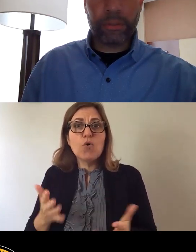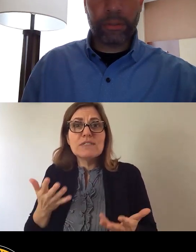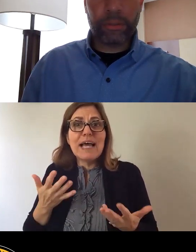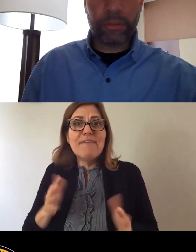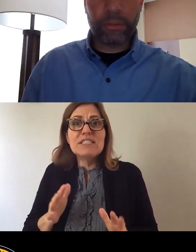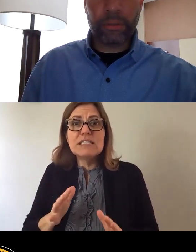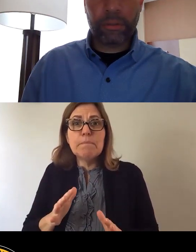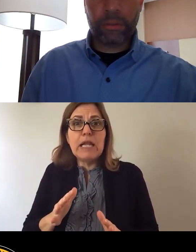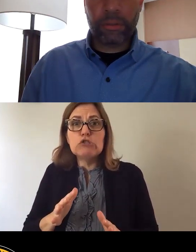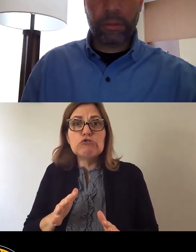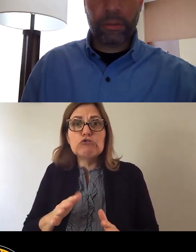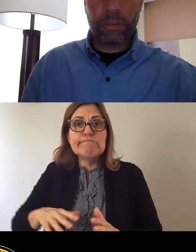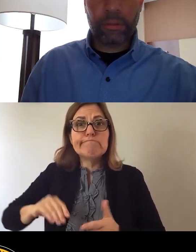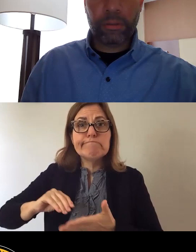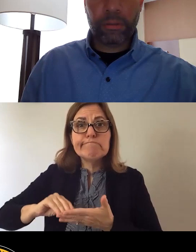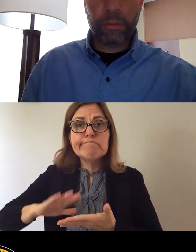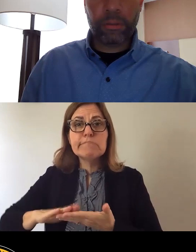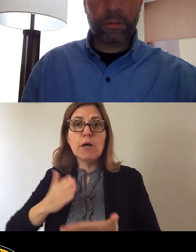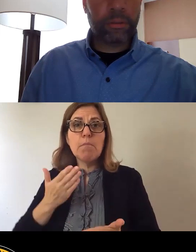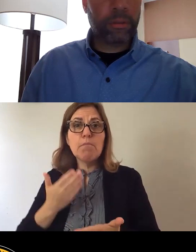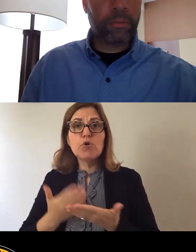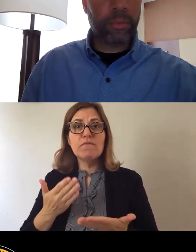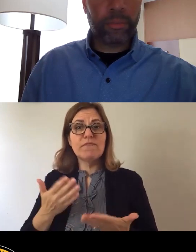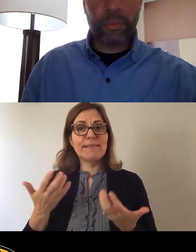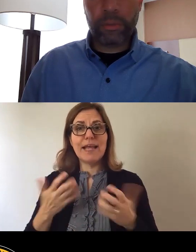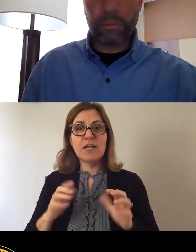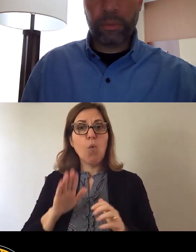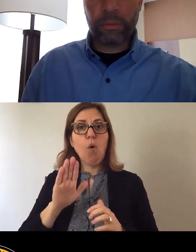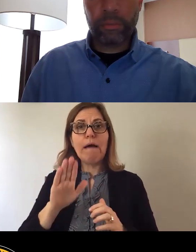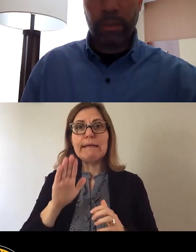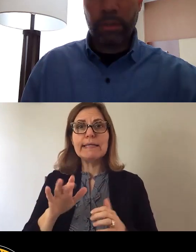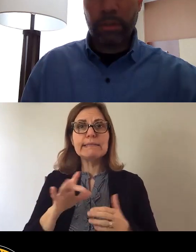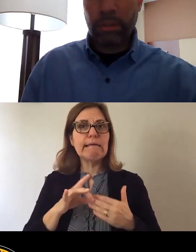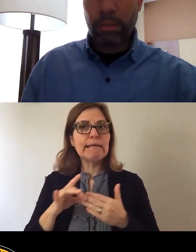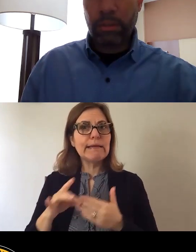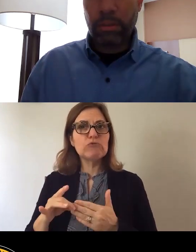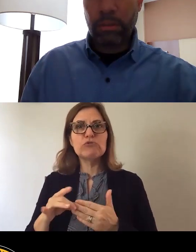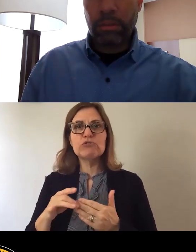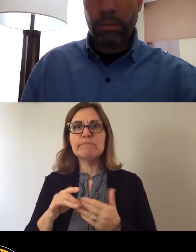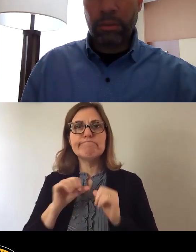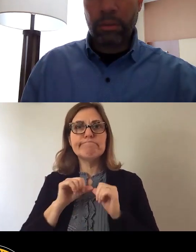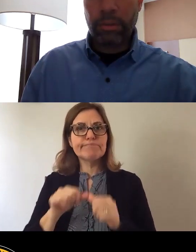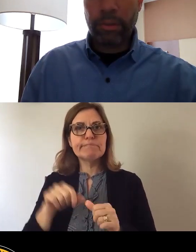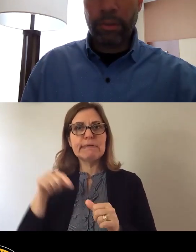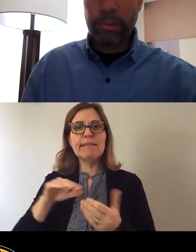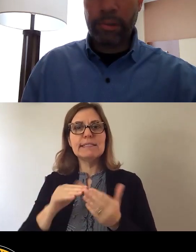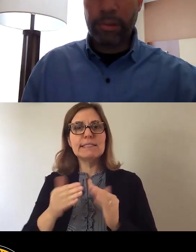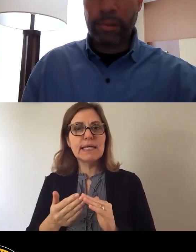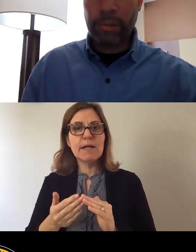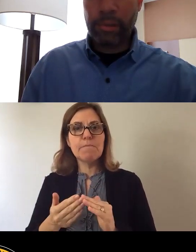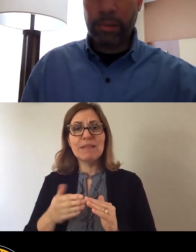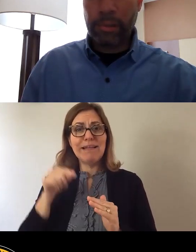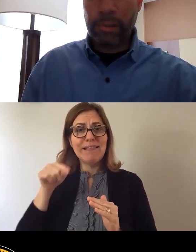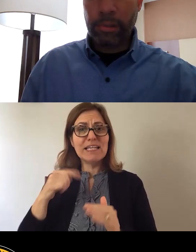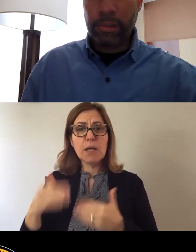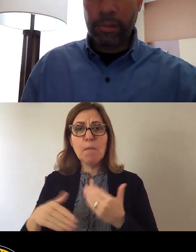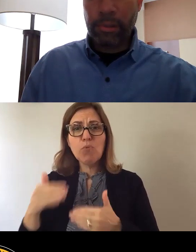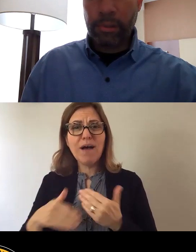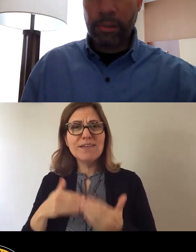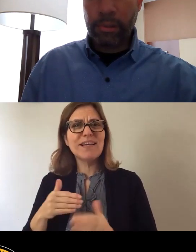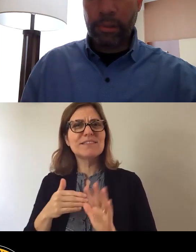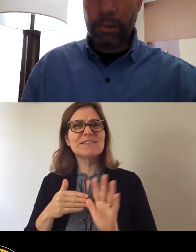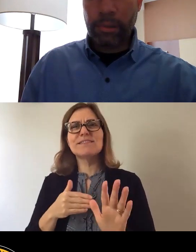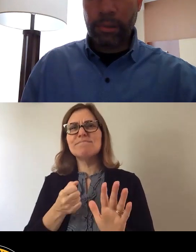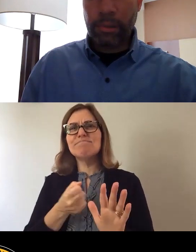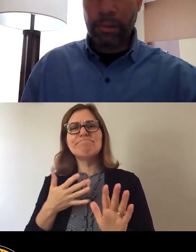so we should start there. This process, of course, is is really laughable that we will not take advantage of all the talents,